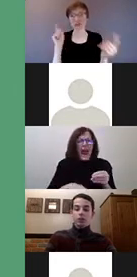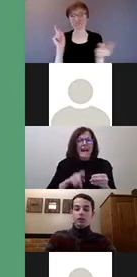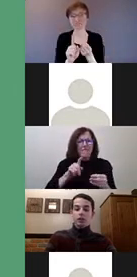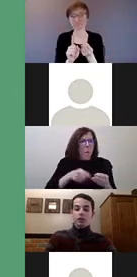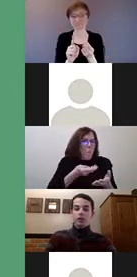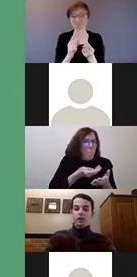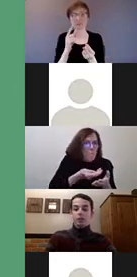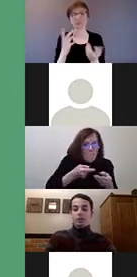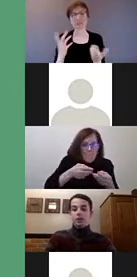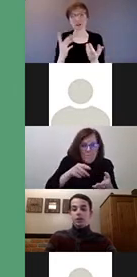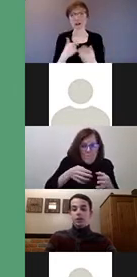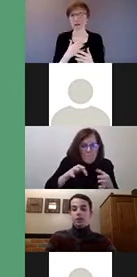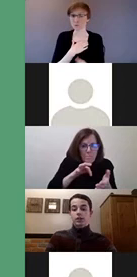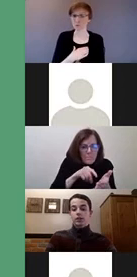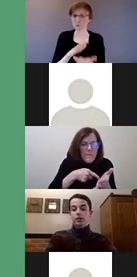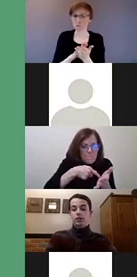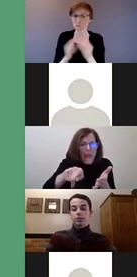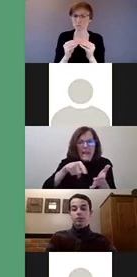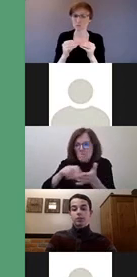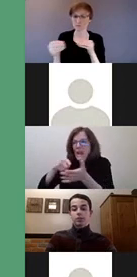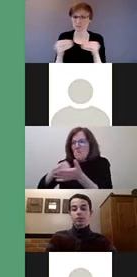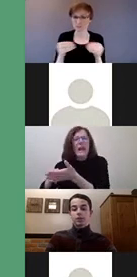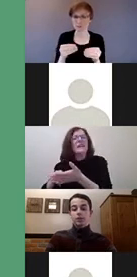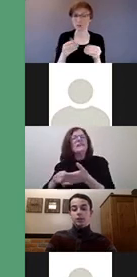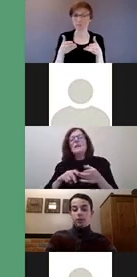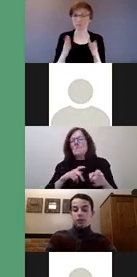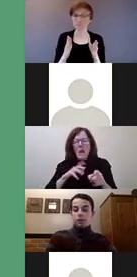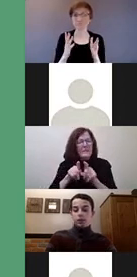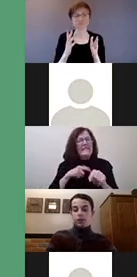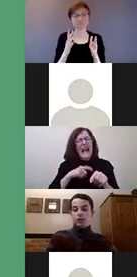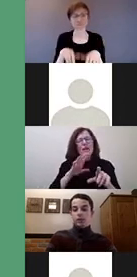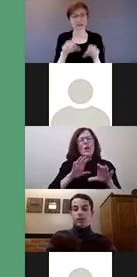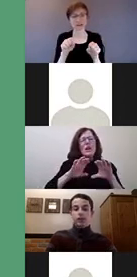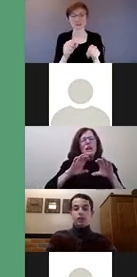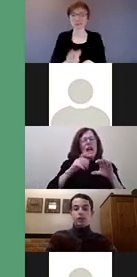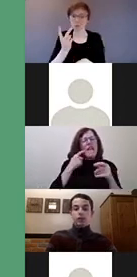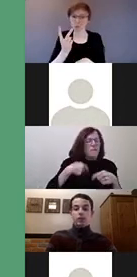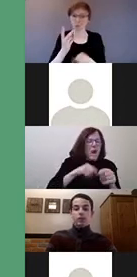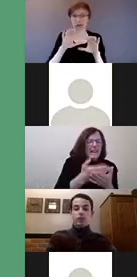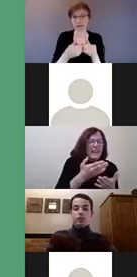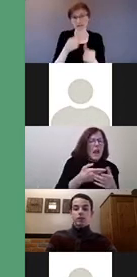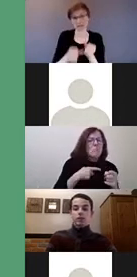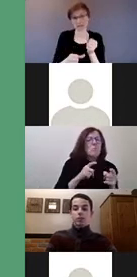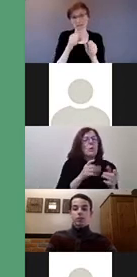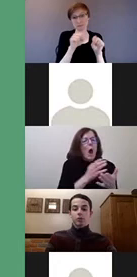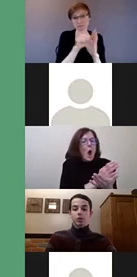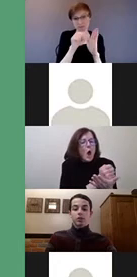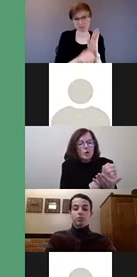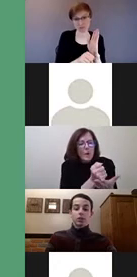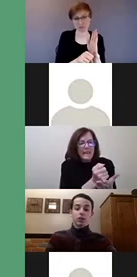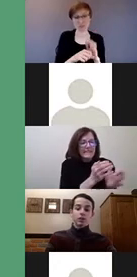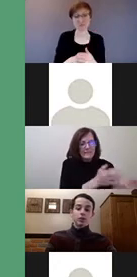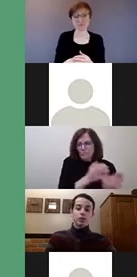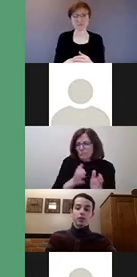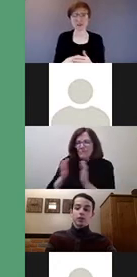flexible and let me take class classes per term. The kids who get higher grades can do a program called